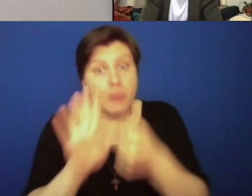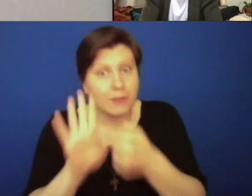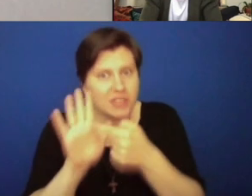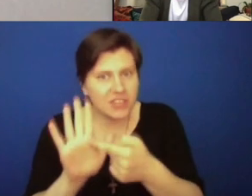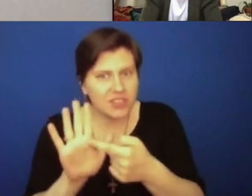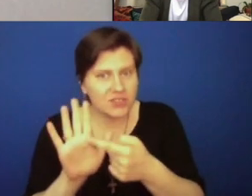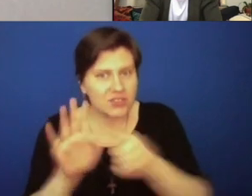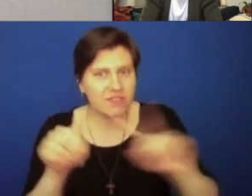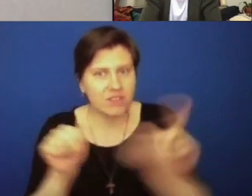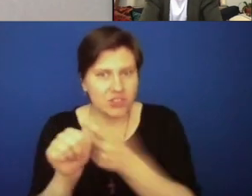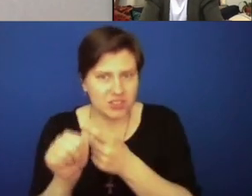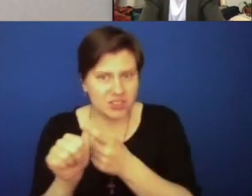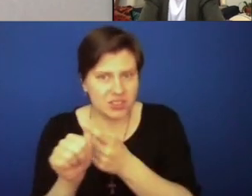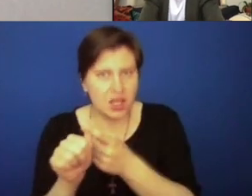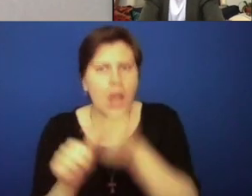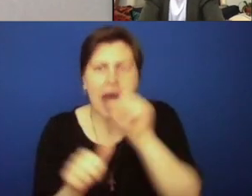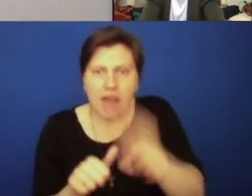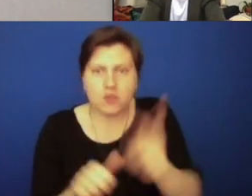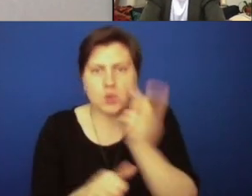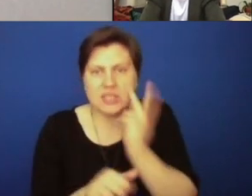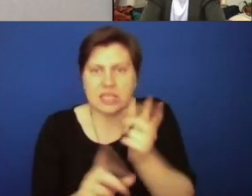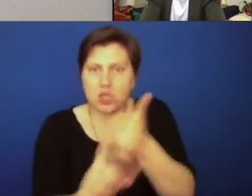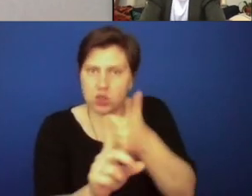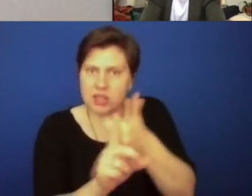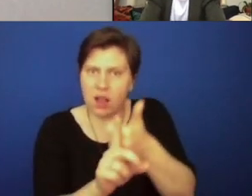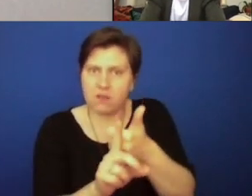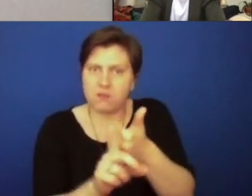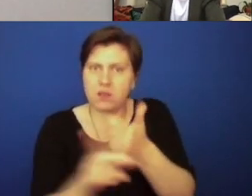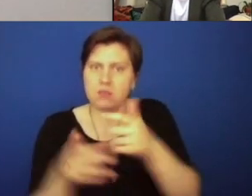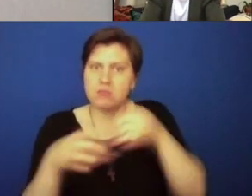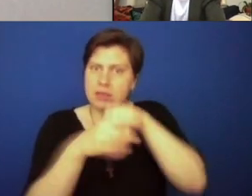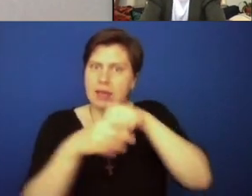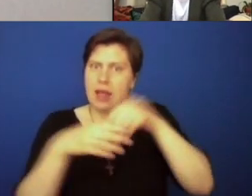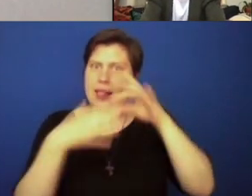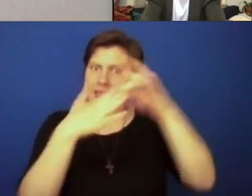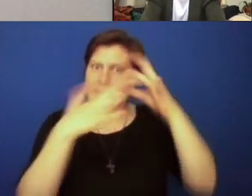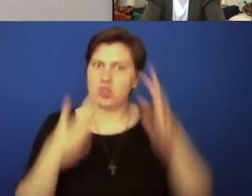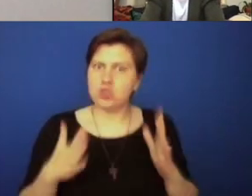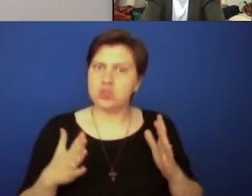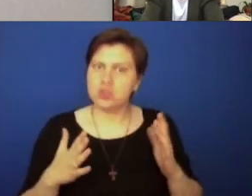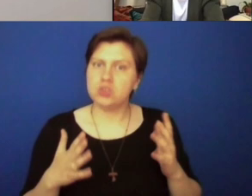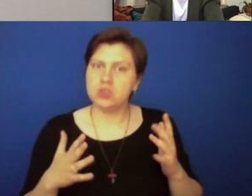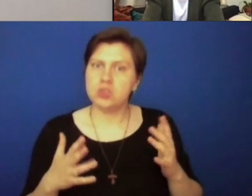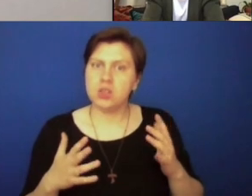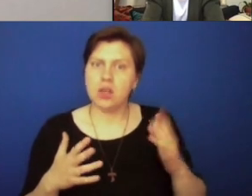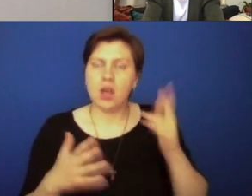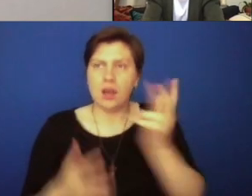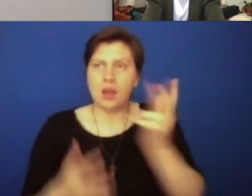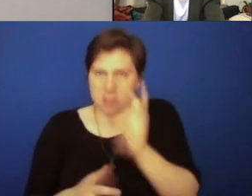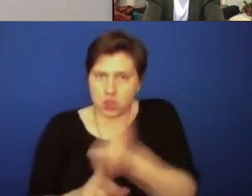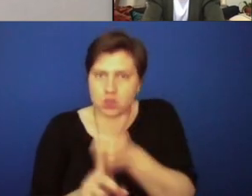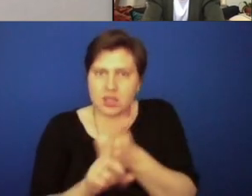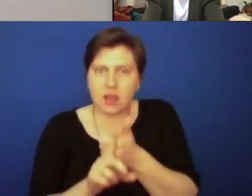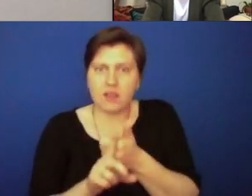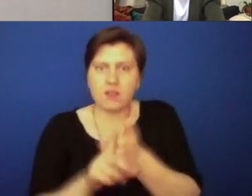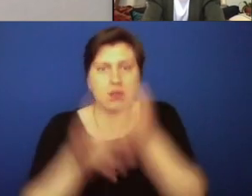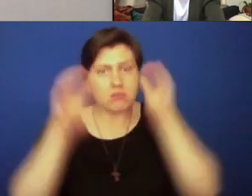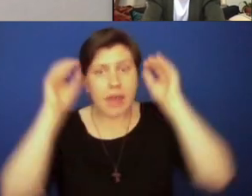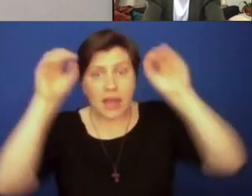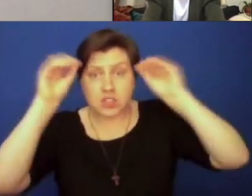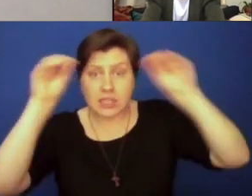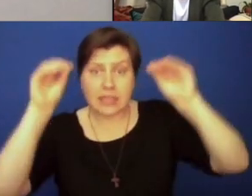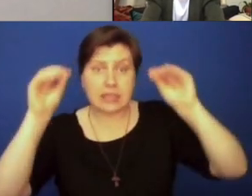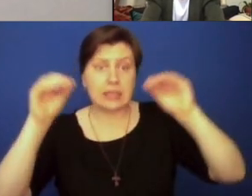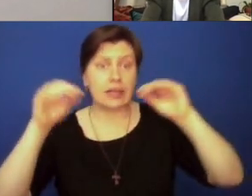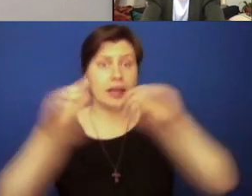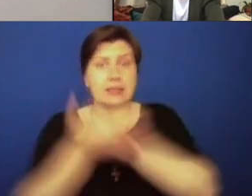representation is the first step. You have to be able to see yourself, to be able to, seeing yourself in terms of educating